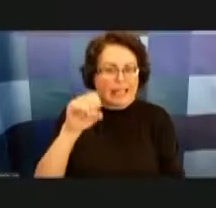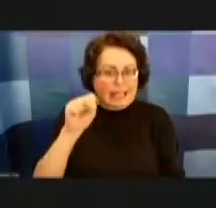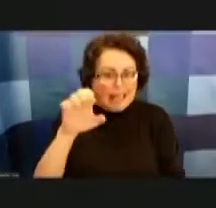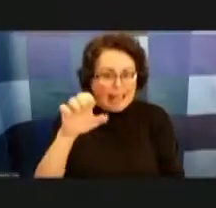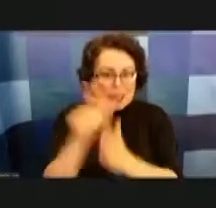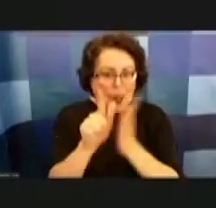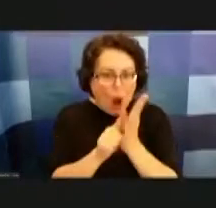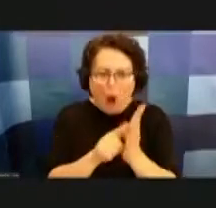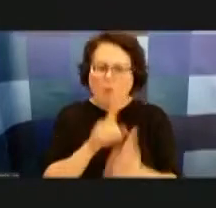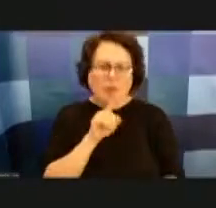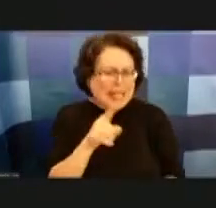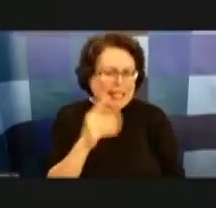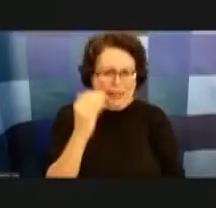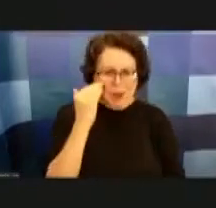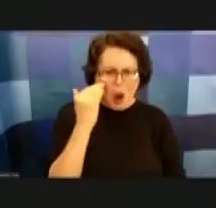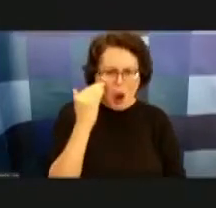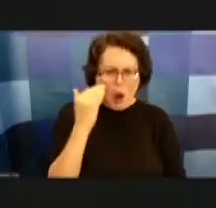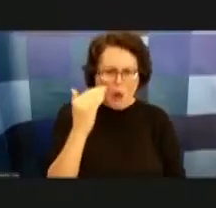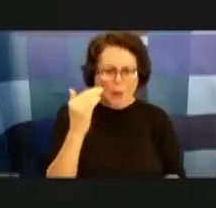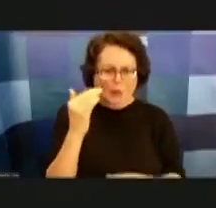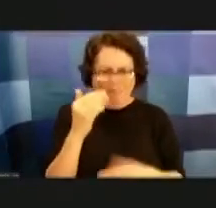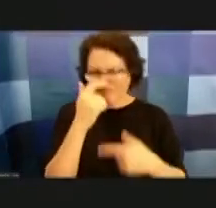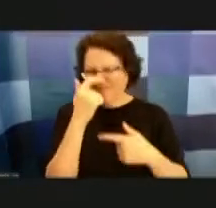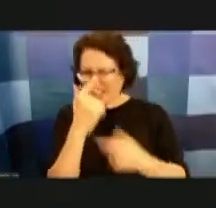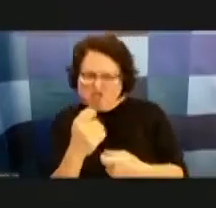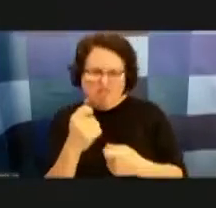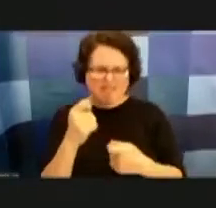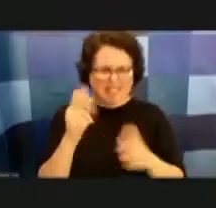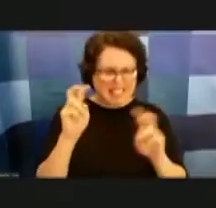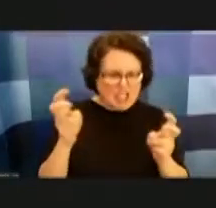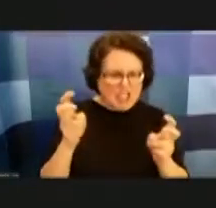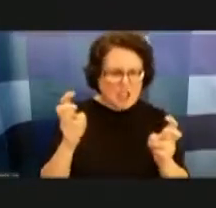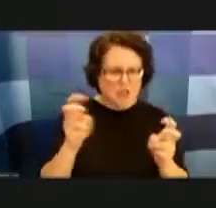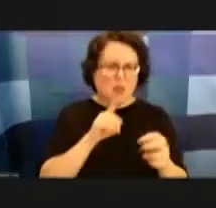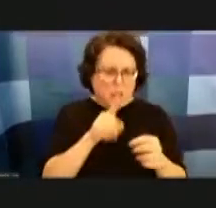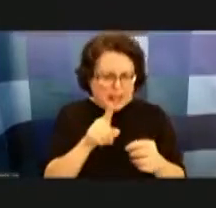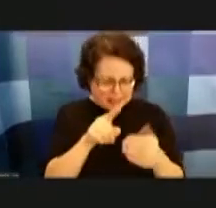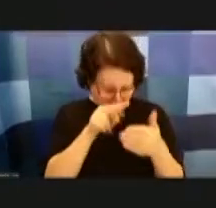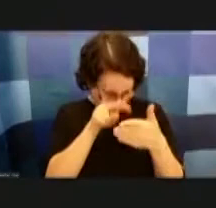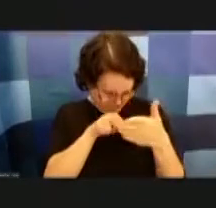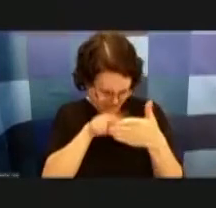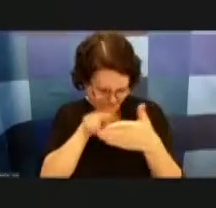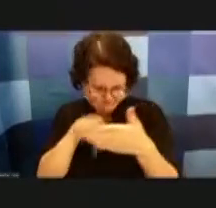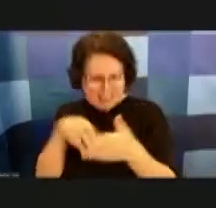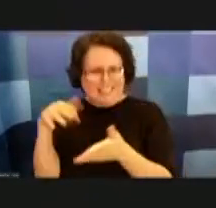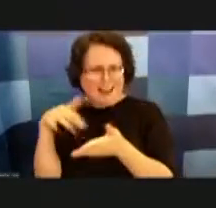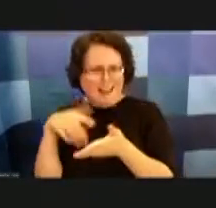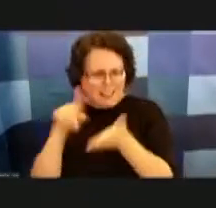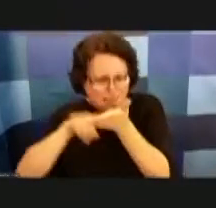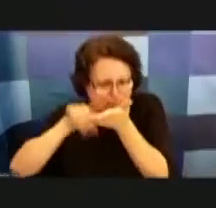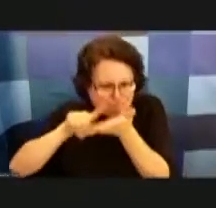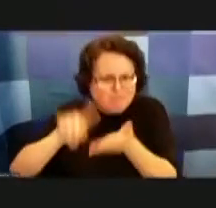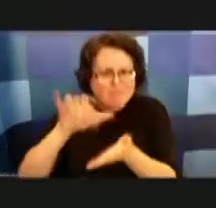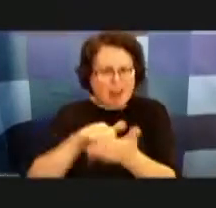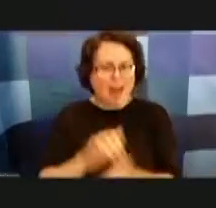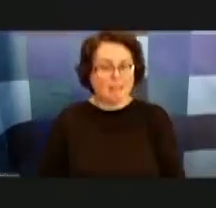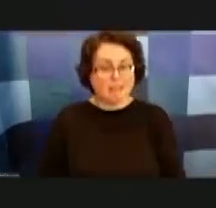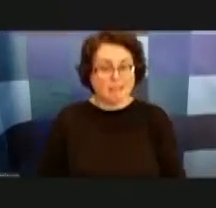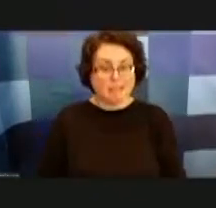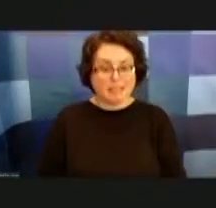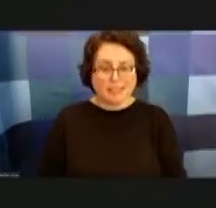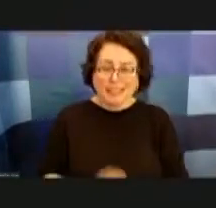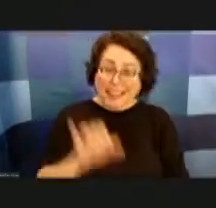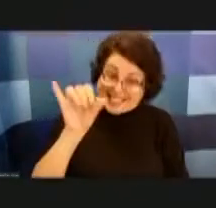issues of interest to them so i know what happens on a um on a case-by-case basis but is that is that currently built into the